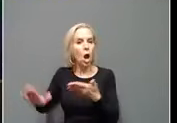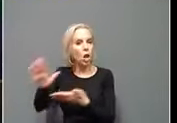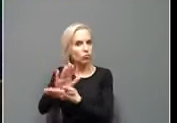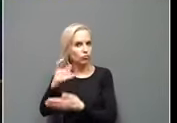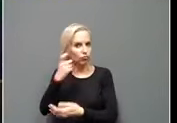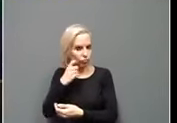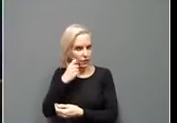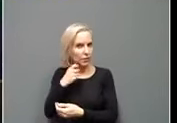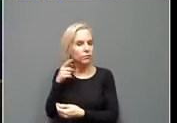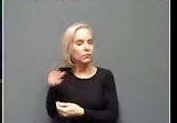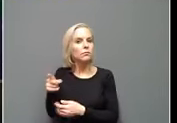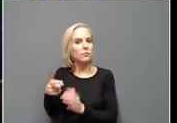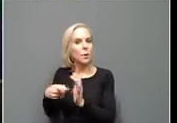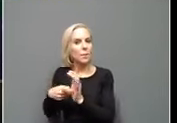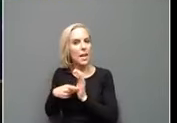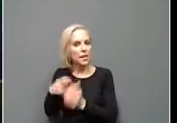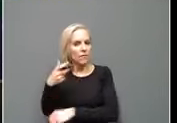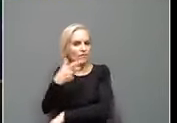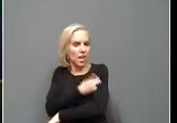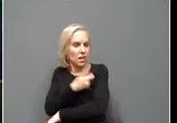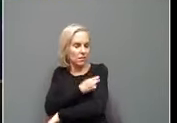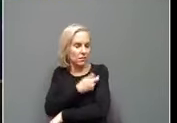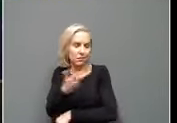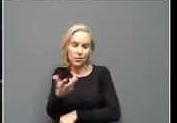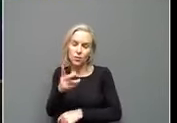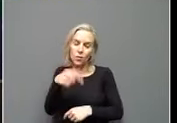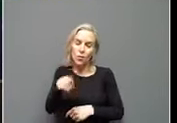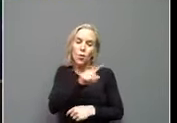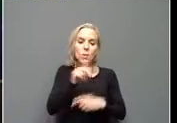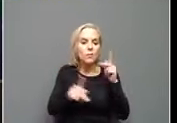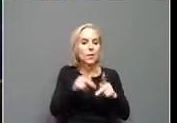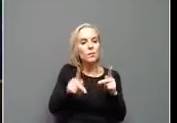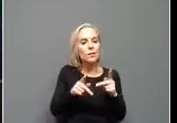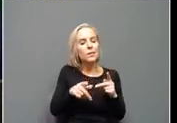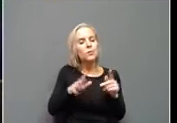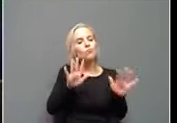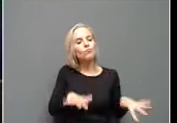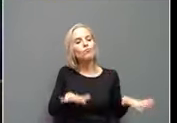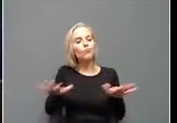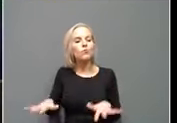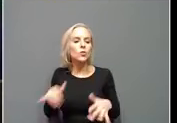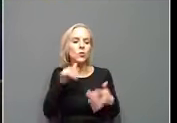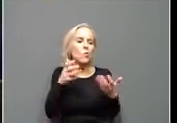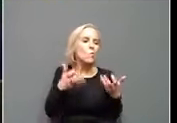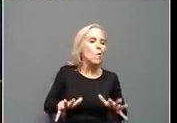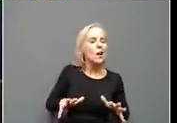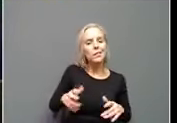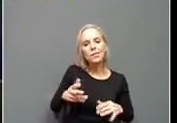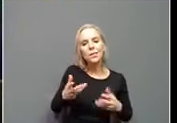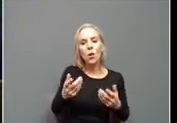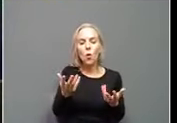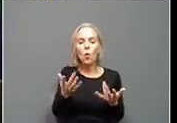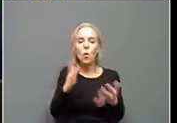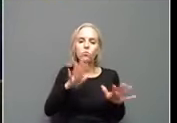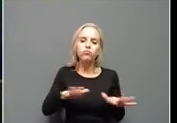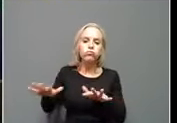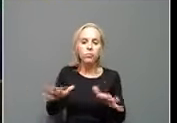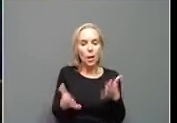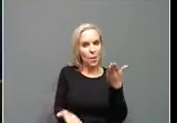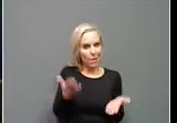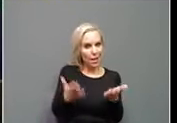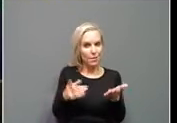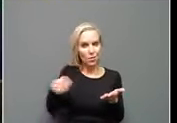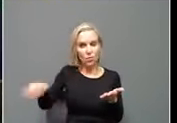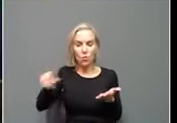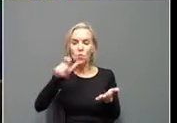are, are mandating vaccines though. So to folks out there that are just casual, there may be some things in the future pushed by the private sector, uh,